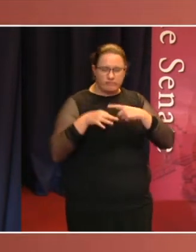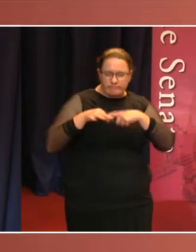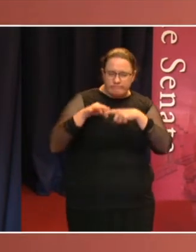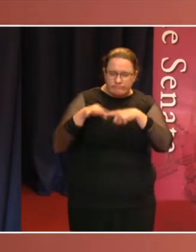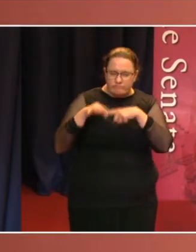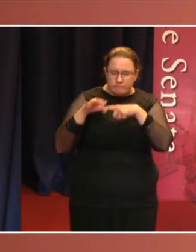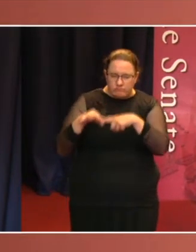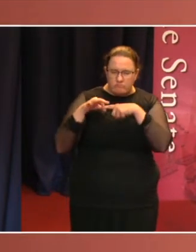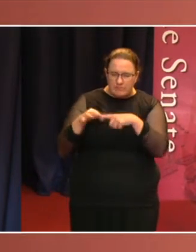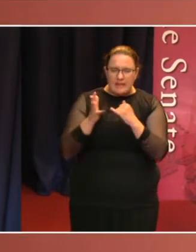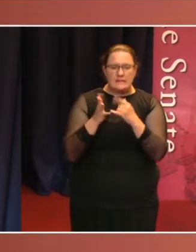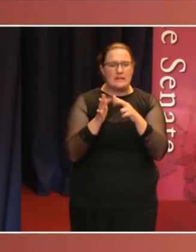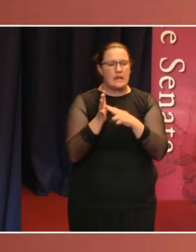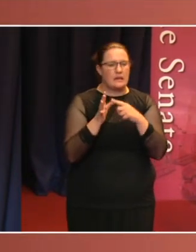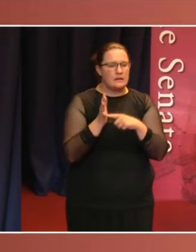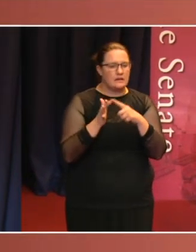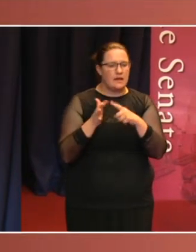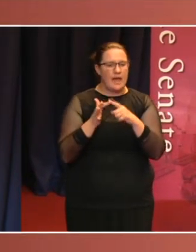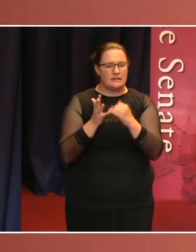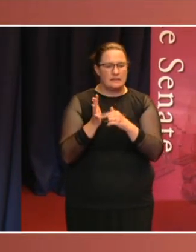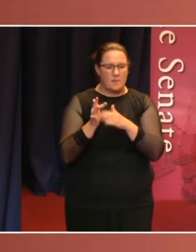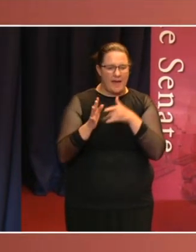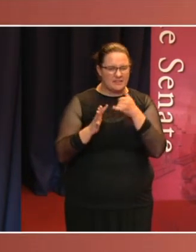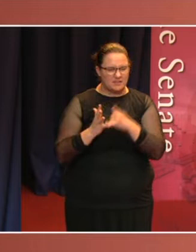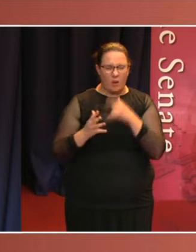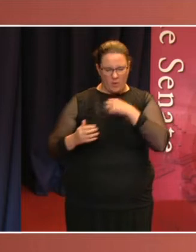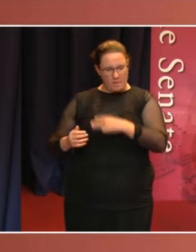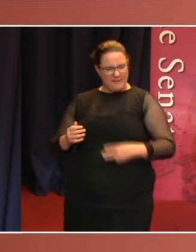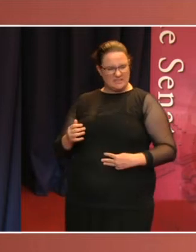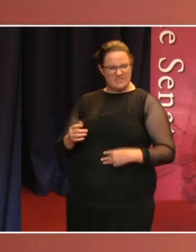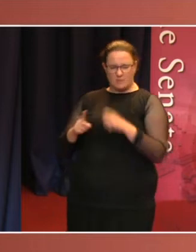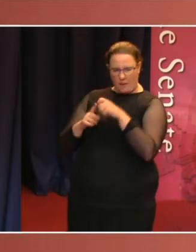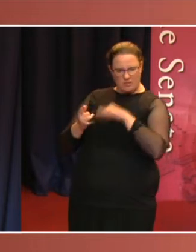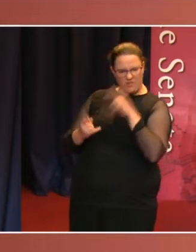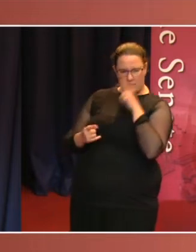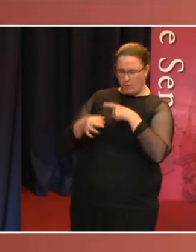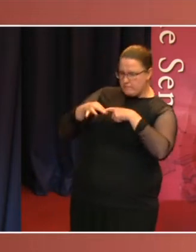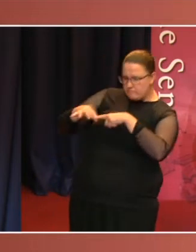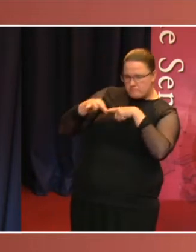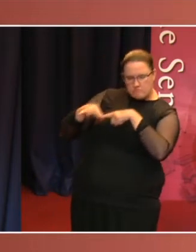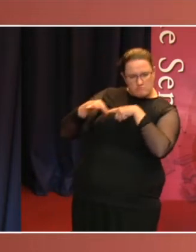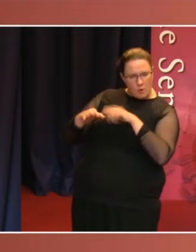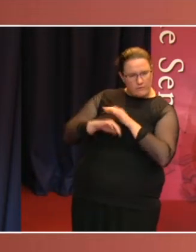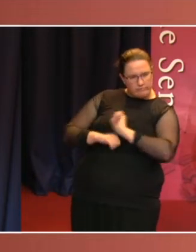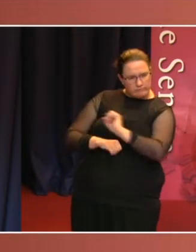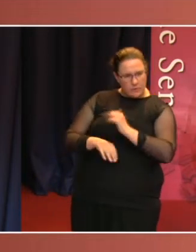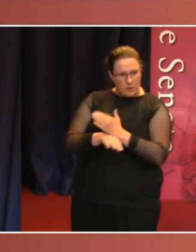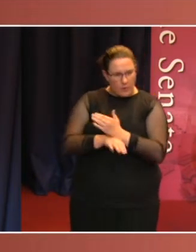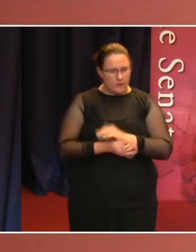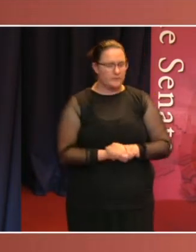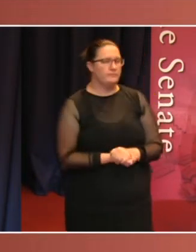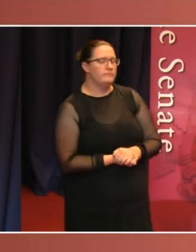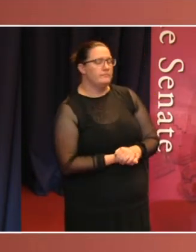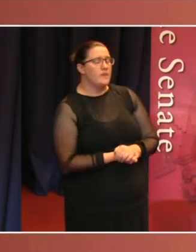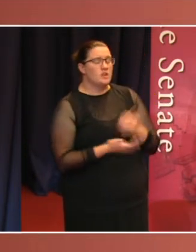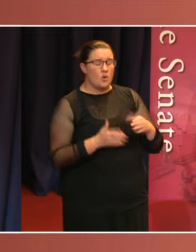public servants are questioned. The Founders wrote into the Constitution a Senate,